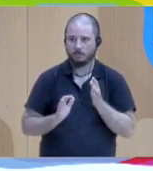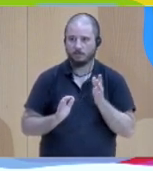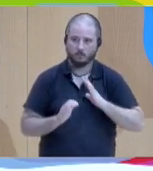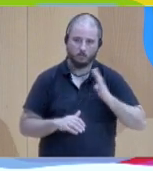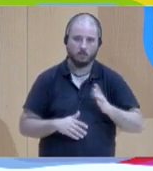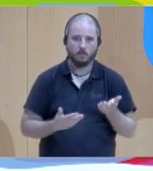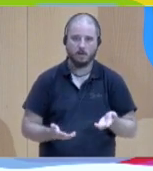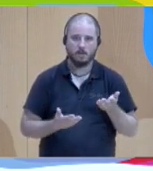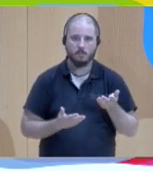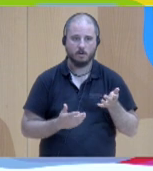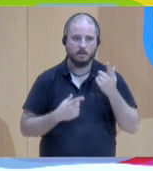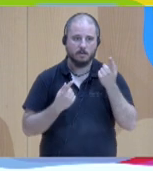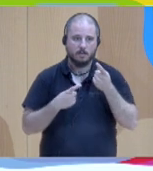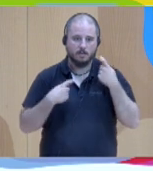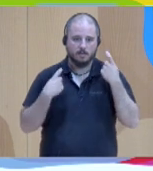ask for help